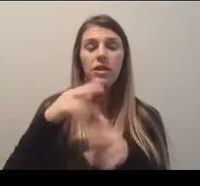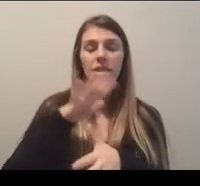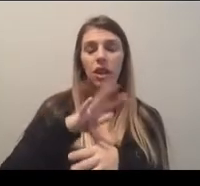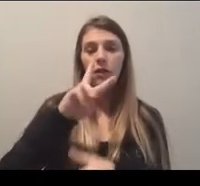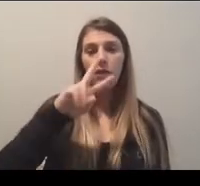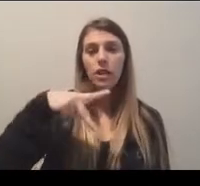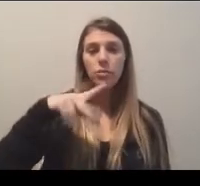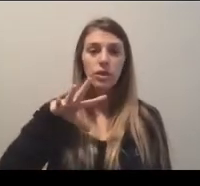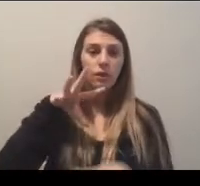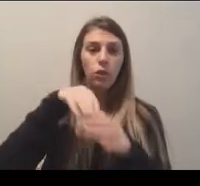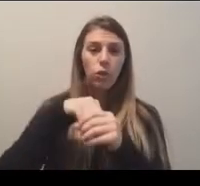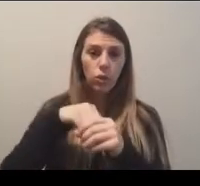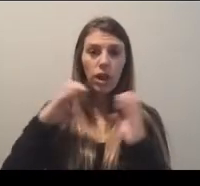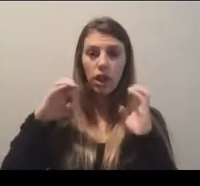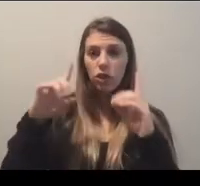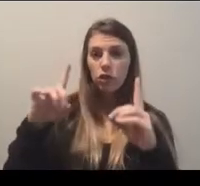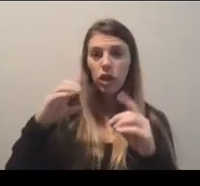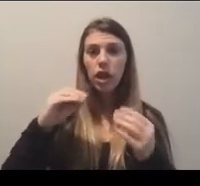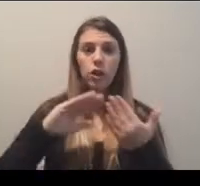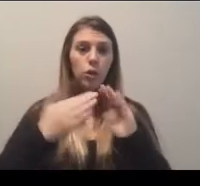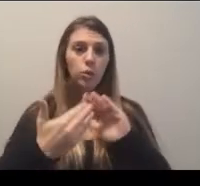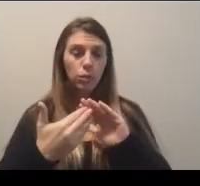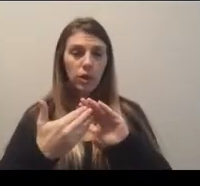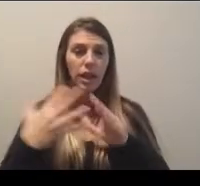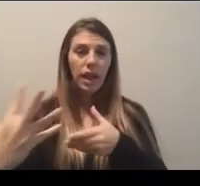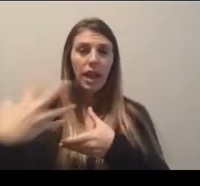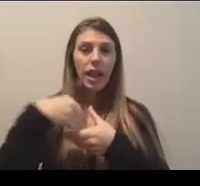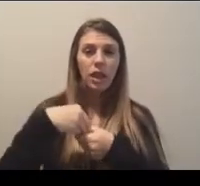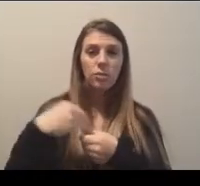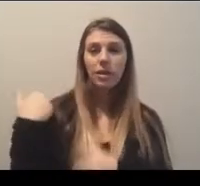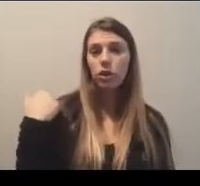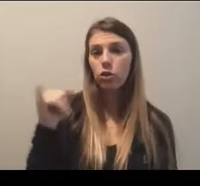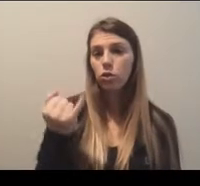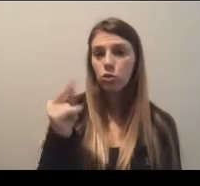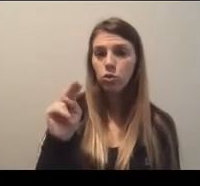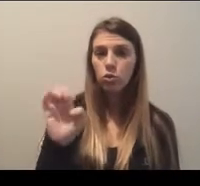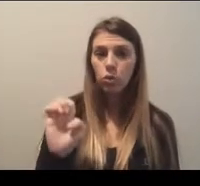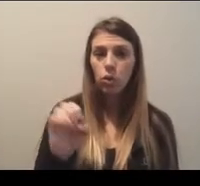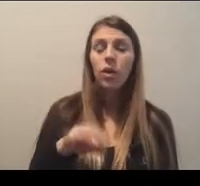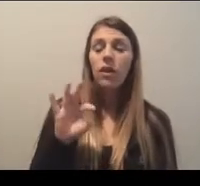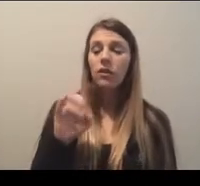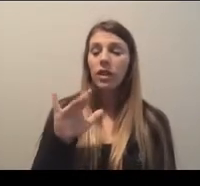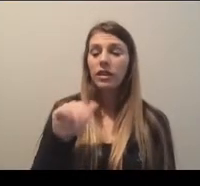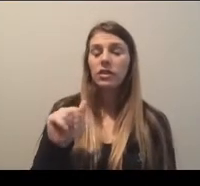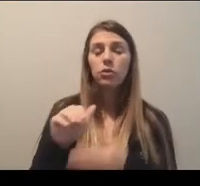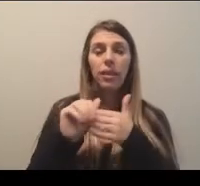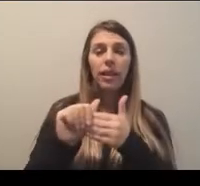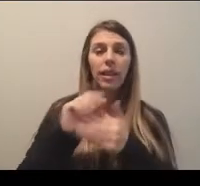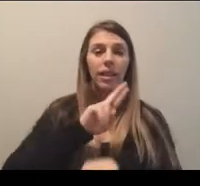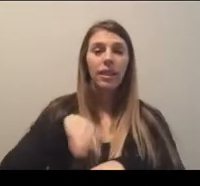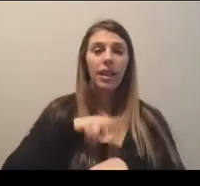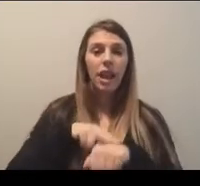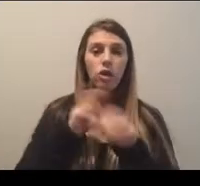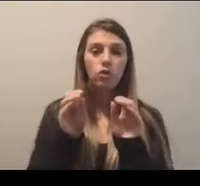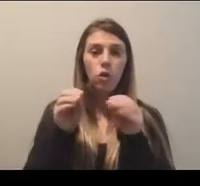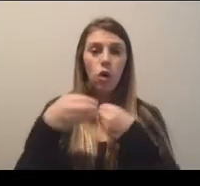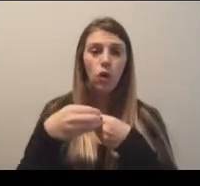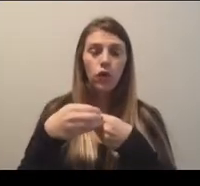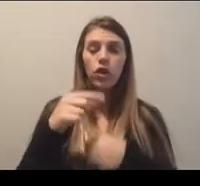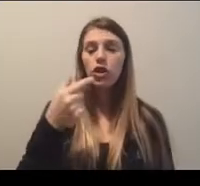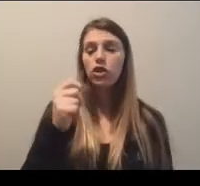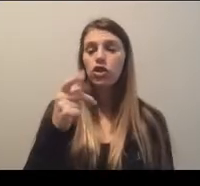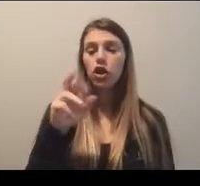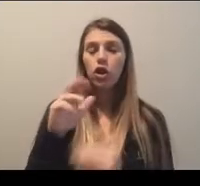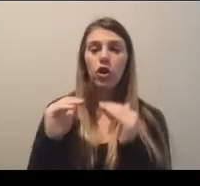Inclusion, Education, and Community Engagement last June, Felicia has been leading the National Office Gender Equity